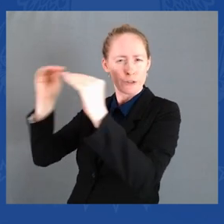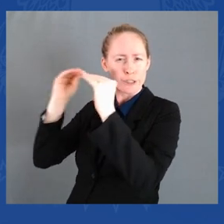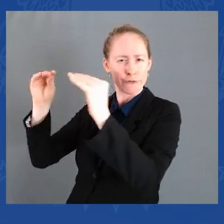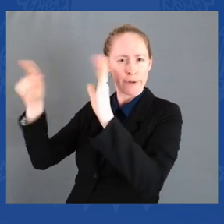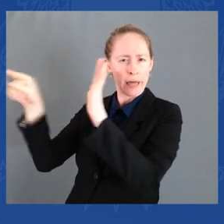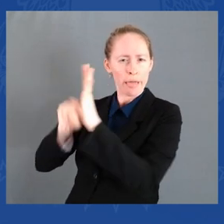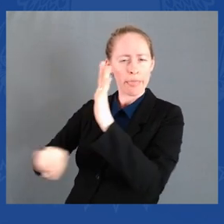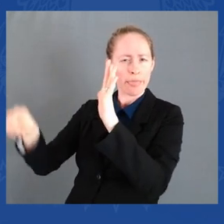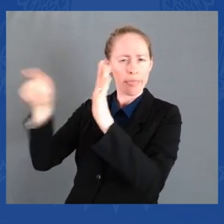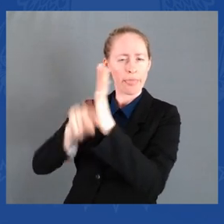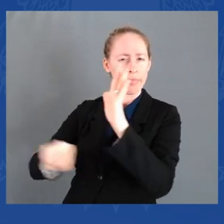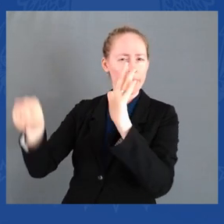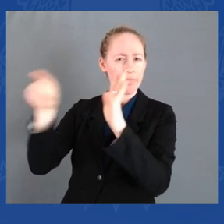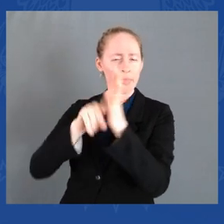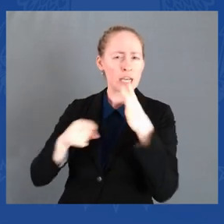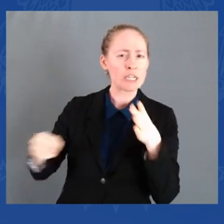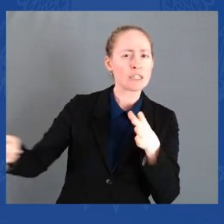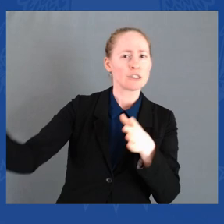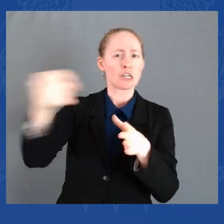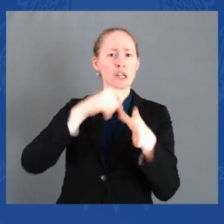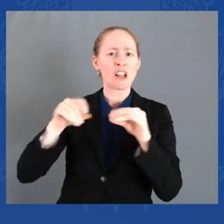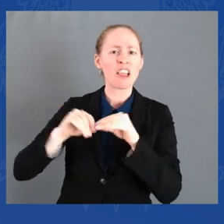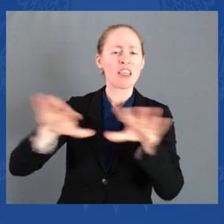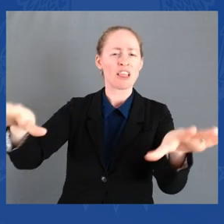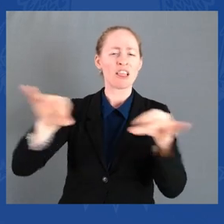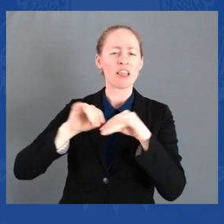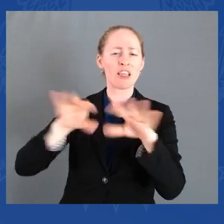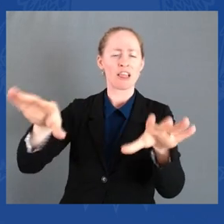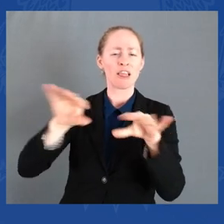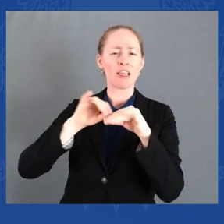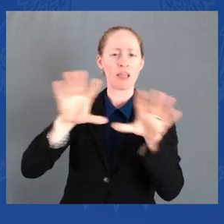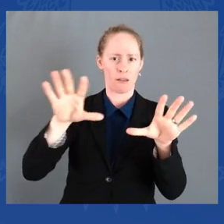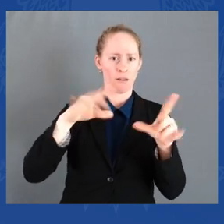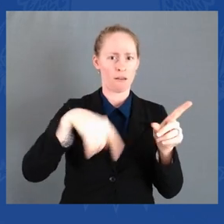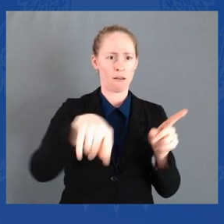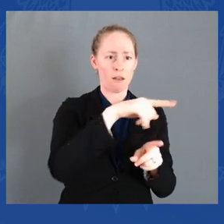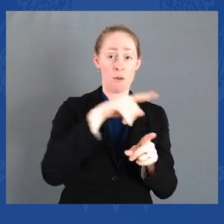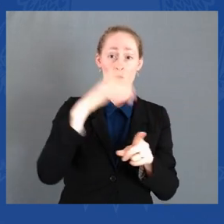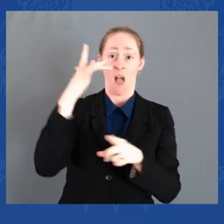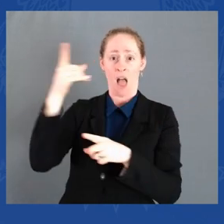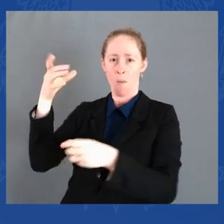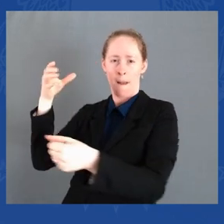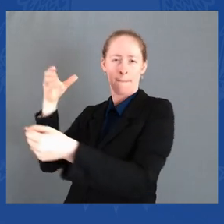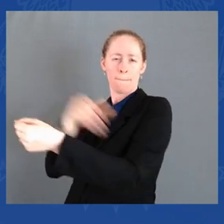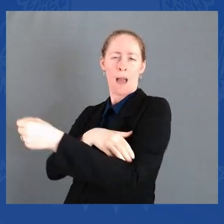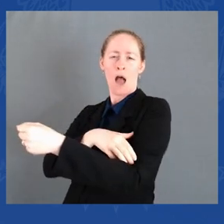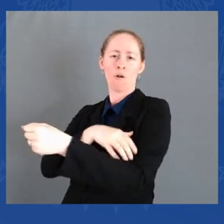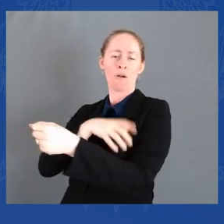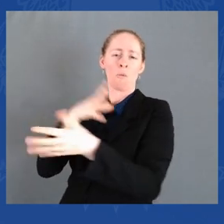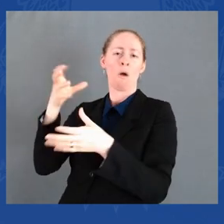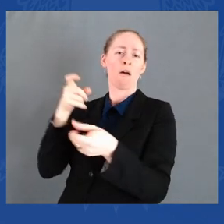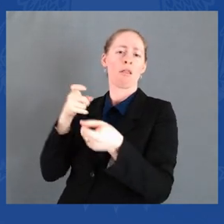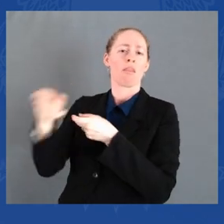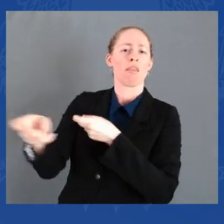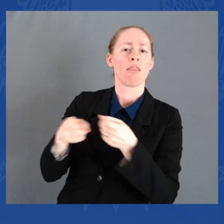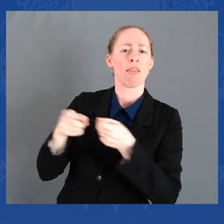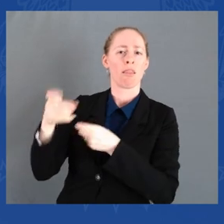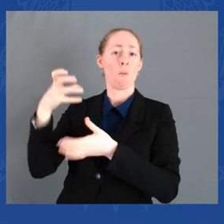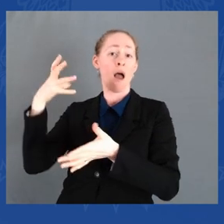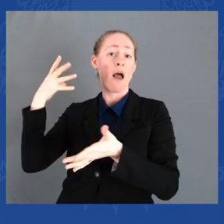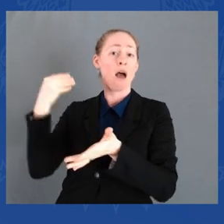them for their power and their prestige and their money to be able to go out and do these terrible things.